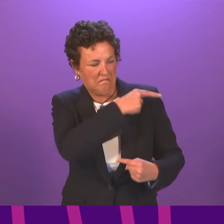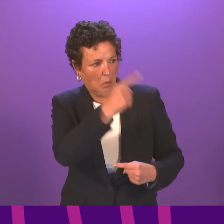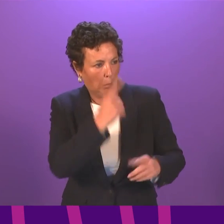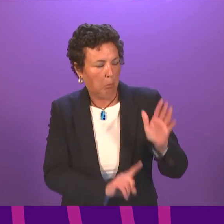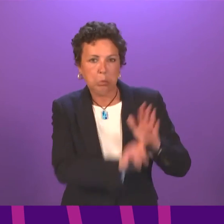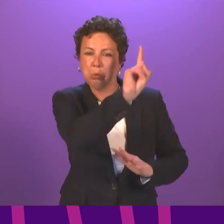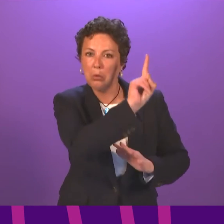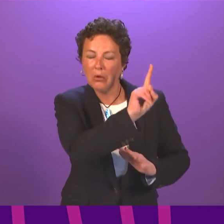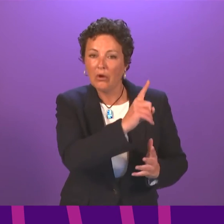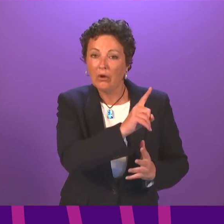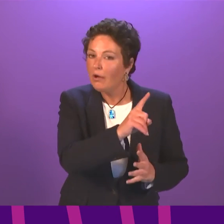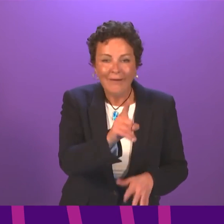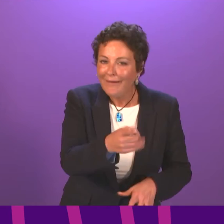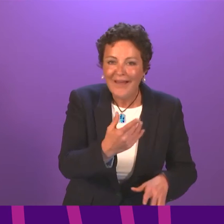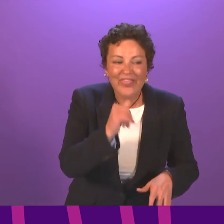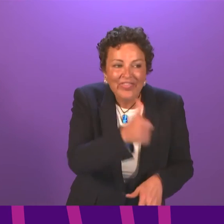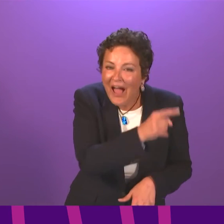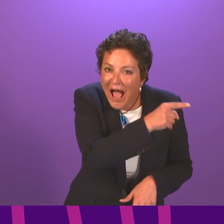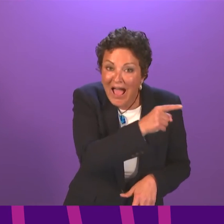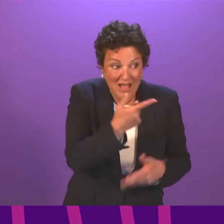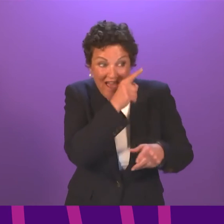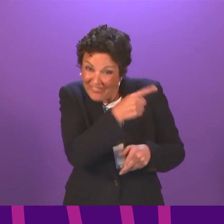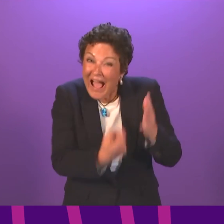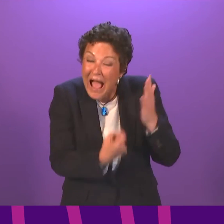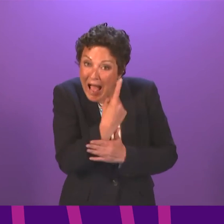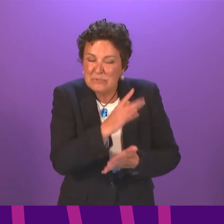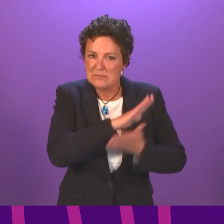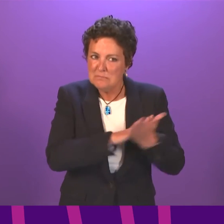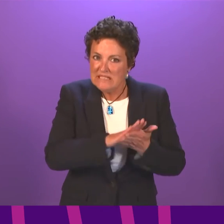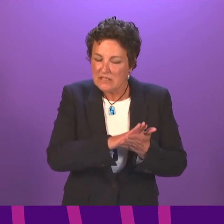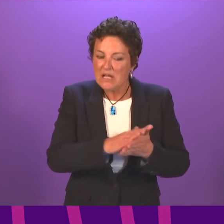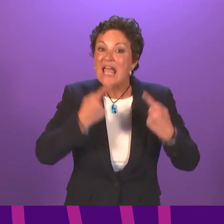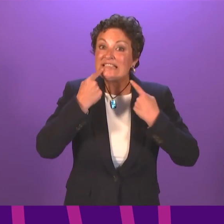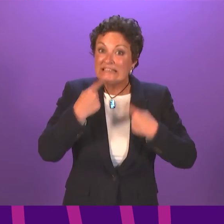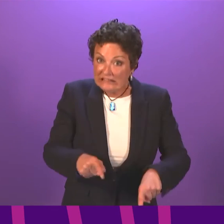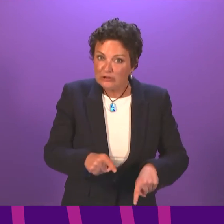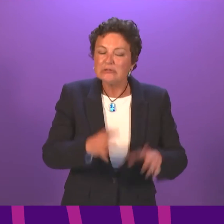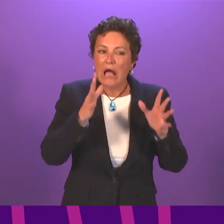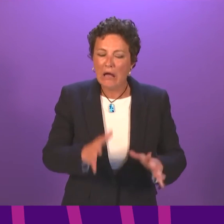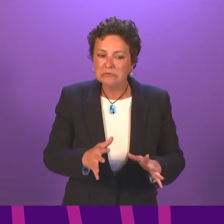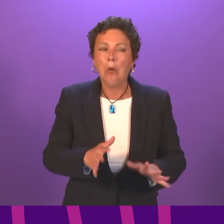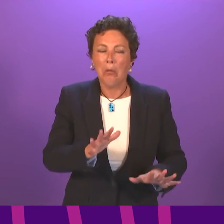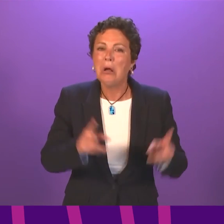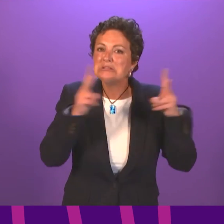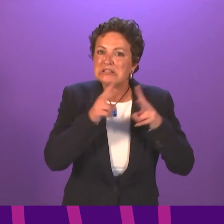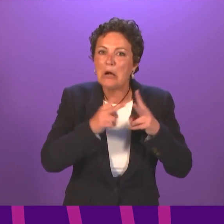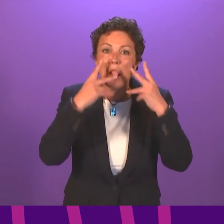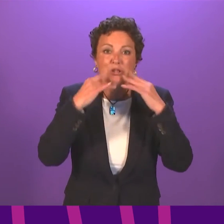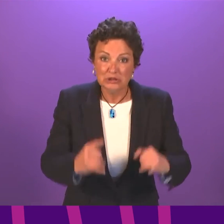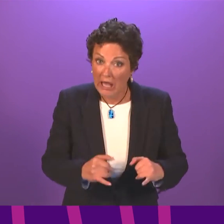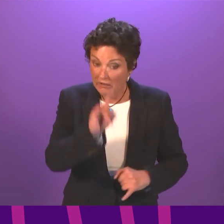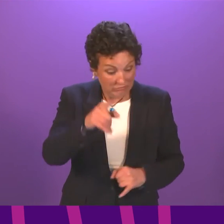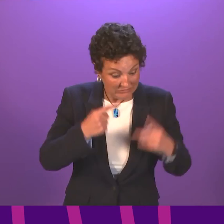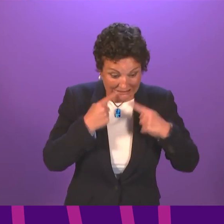as would have happened last year. That simply triggers a checking by teachers and if the teacher judgment is the original grade